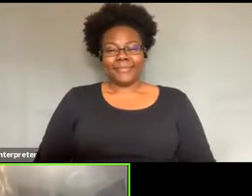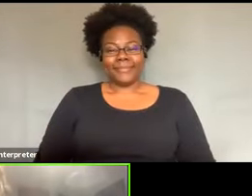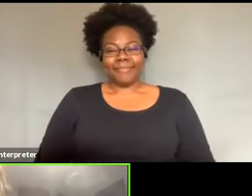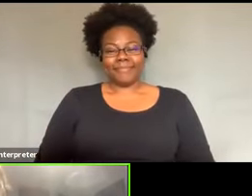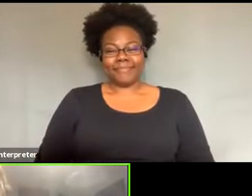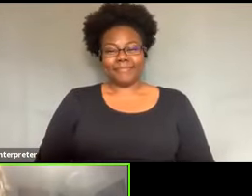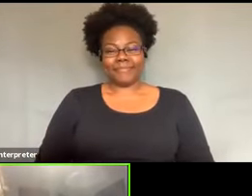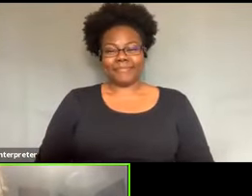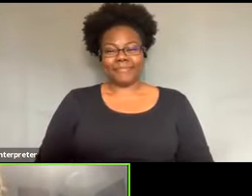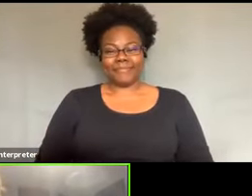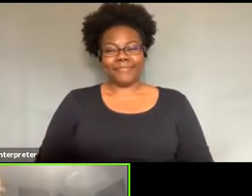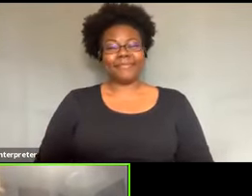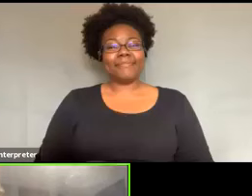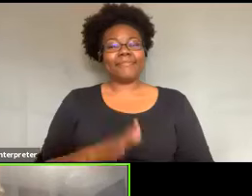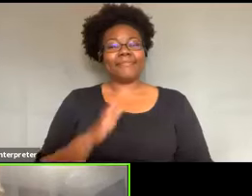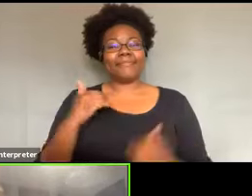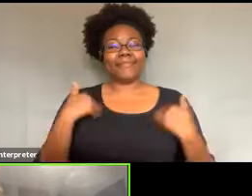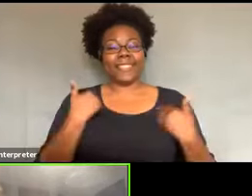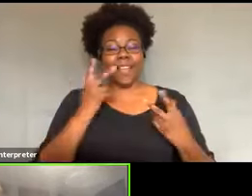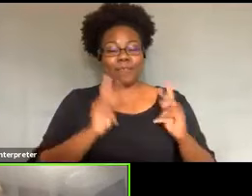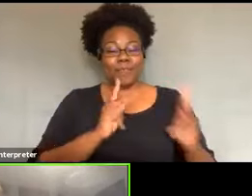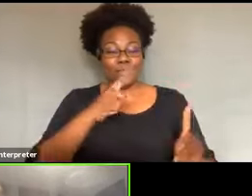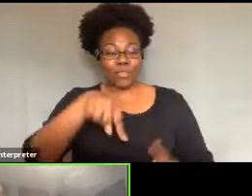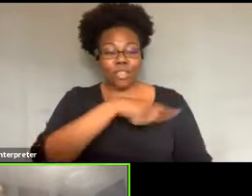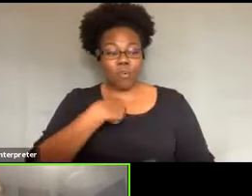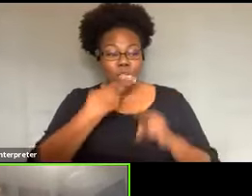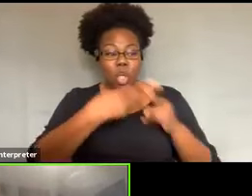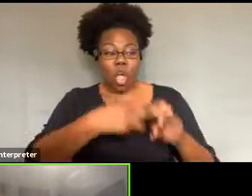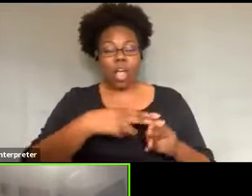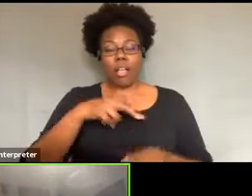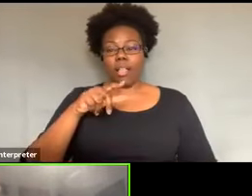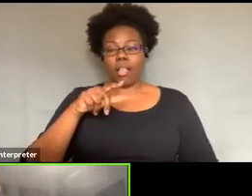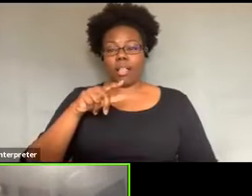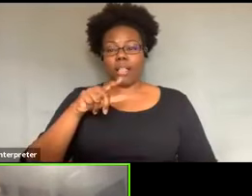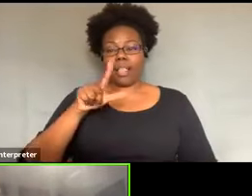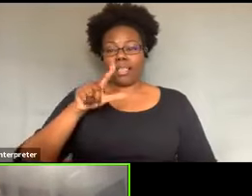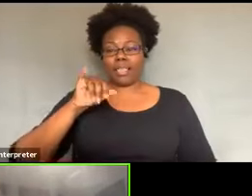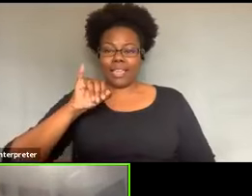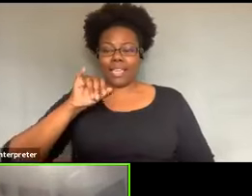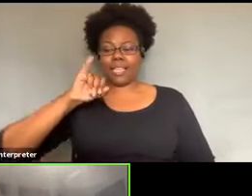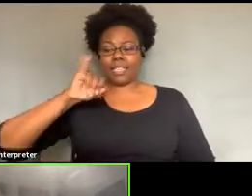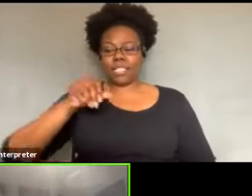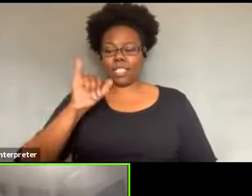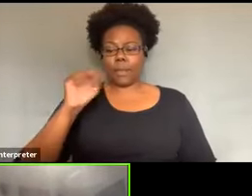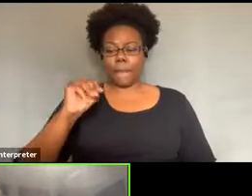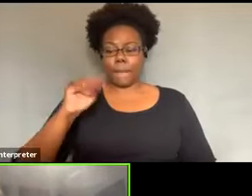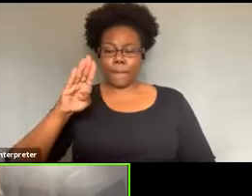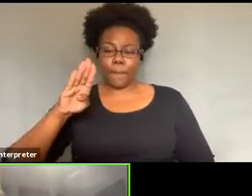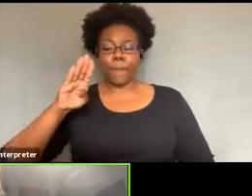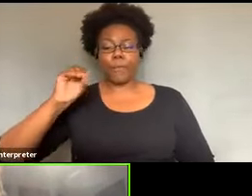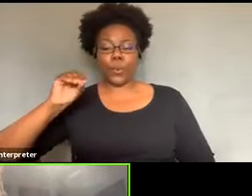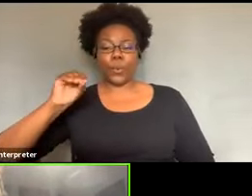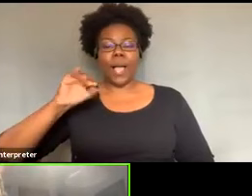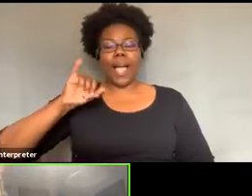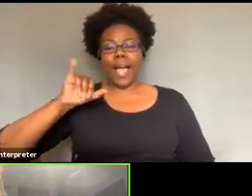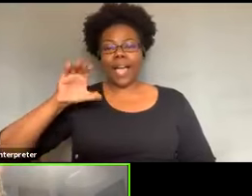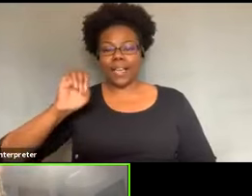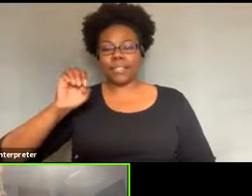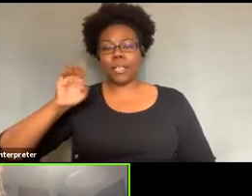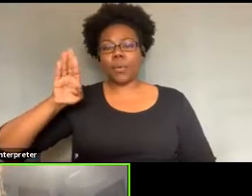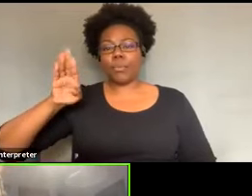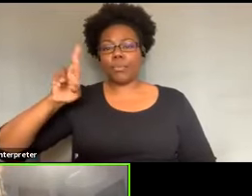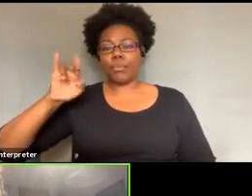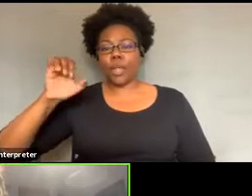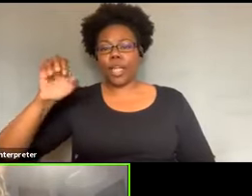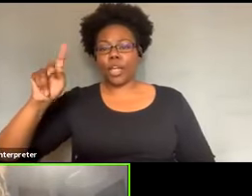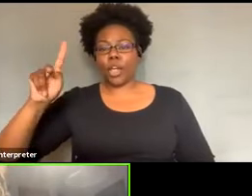these young people that we were calling the Lejenbu, um, icebreakers, um, that's when we came together and we ran into